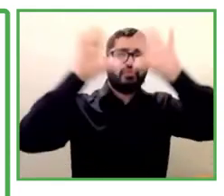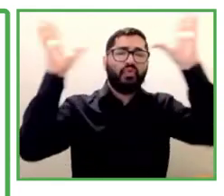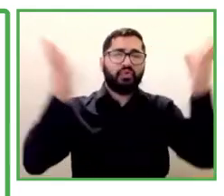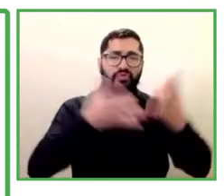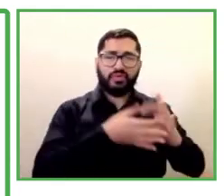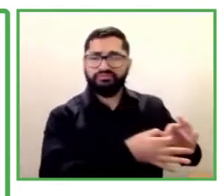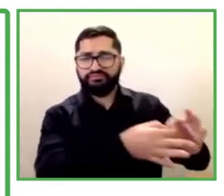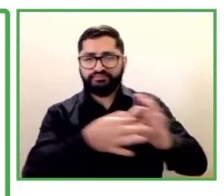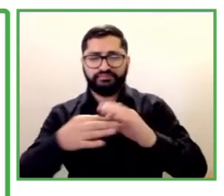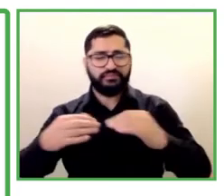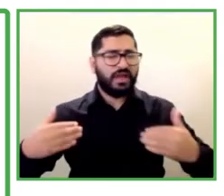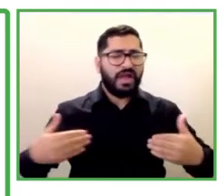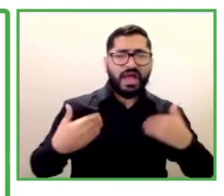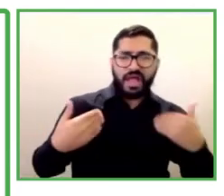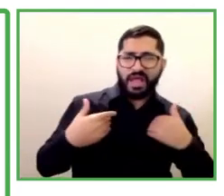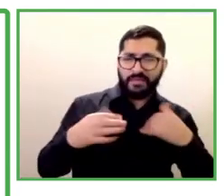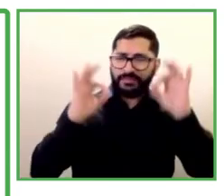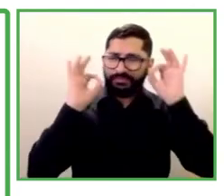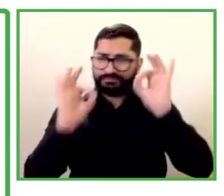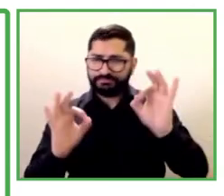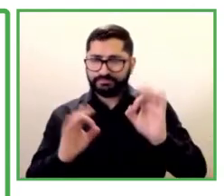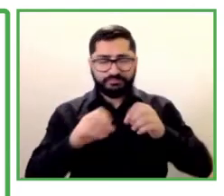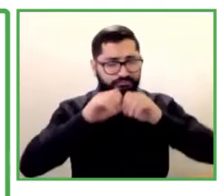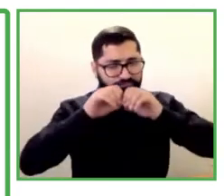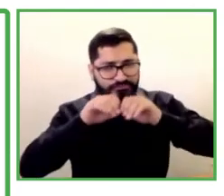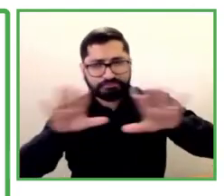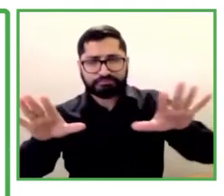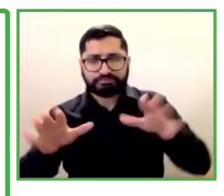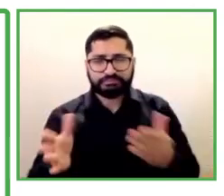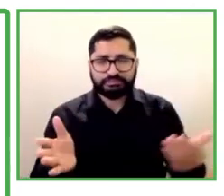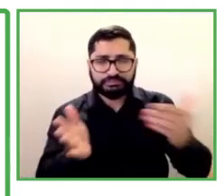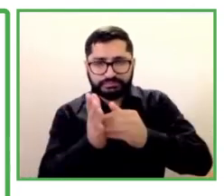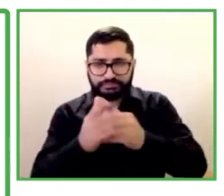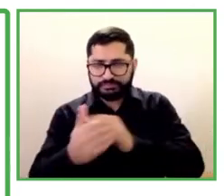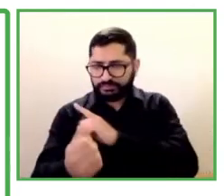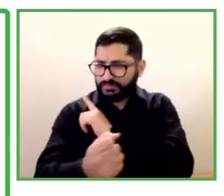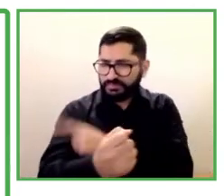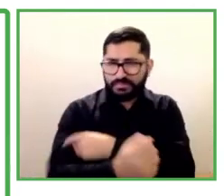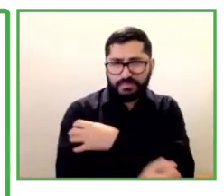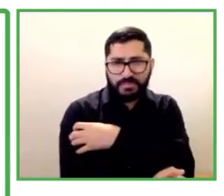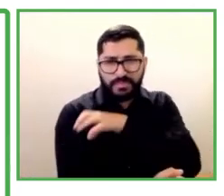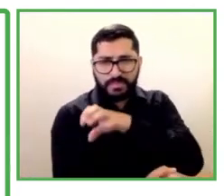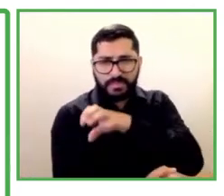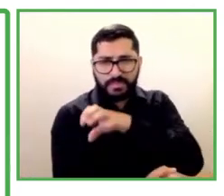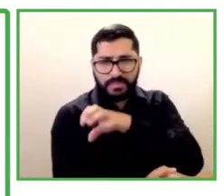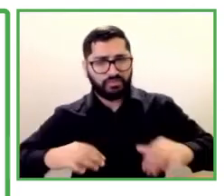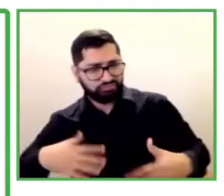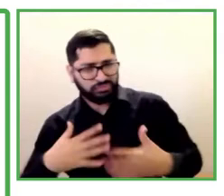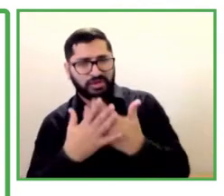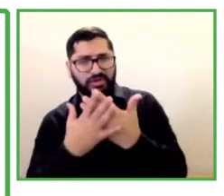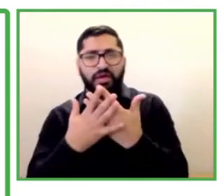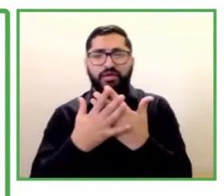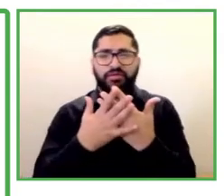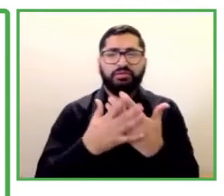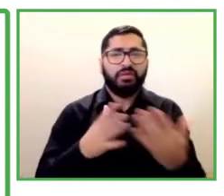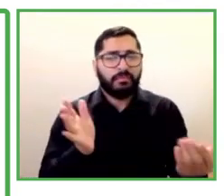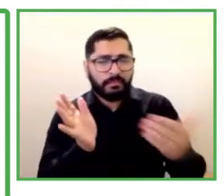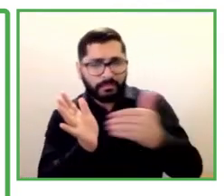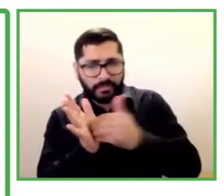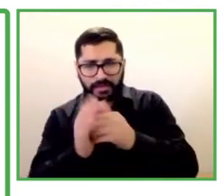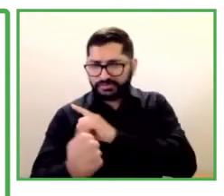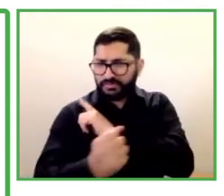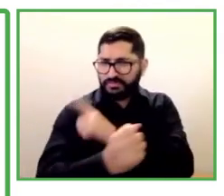network, the more powerful, the more power to the network and also to